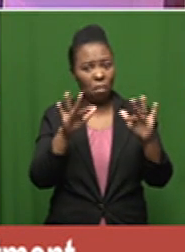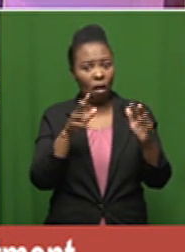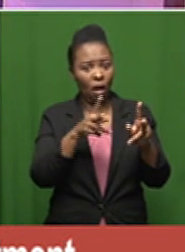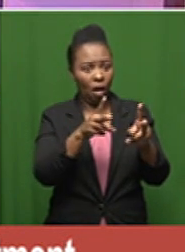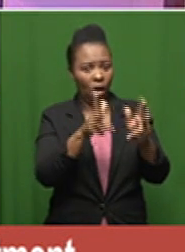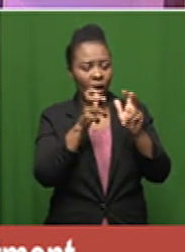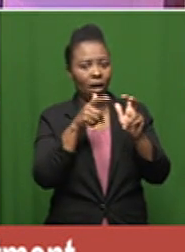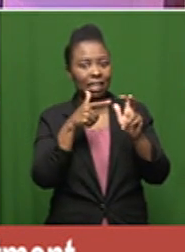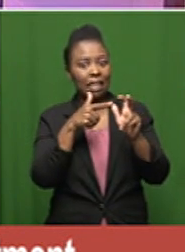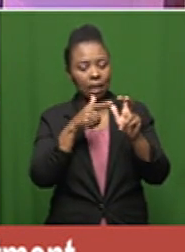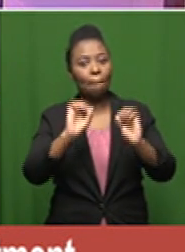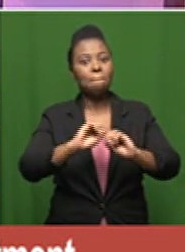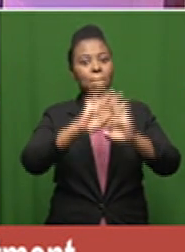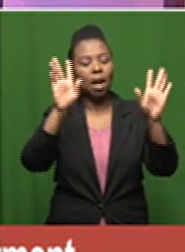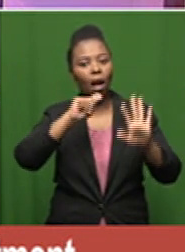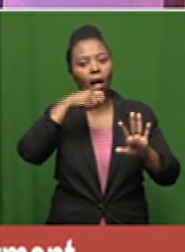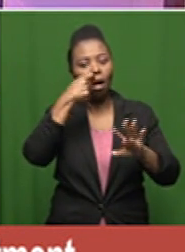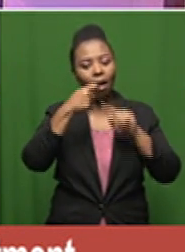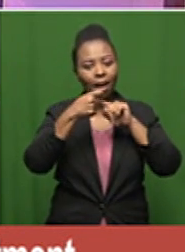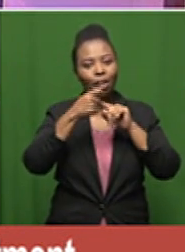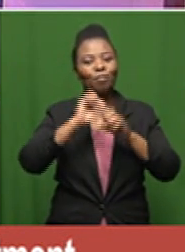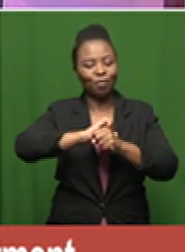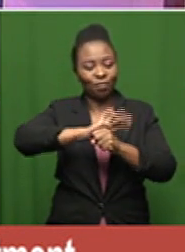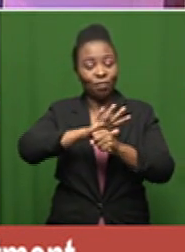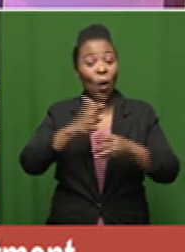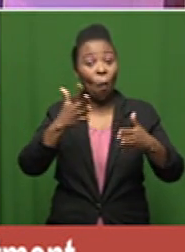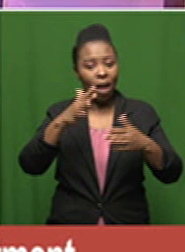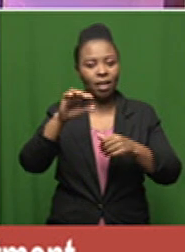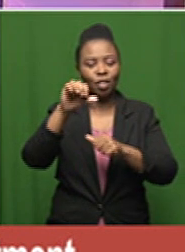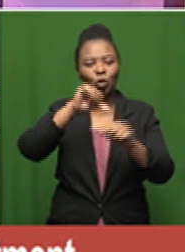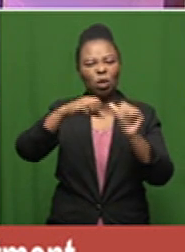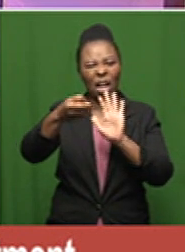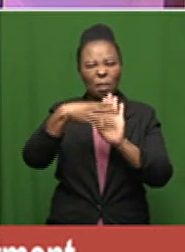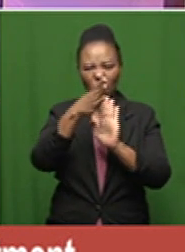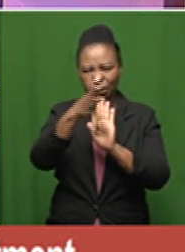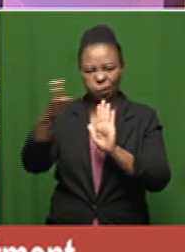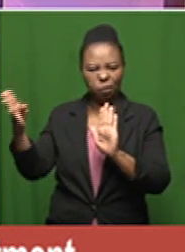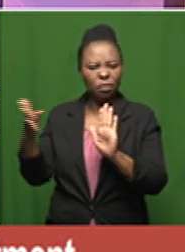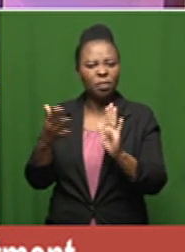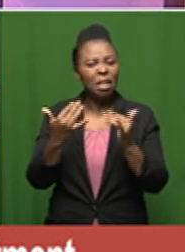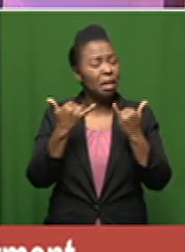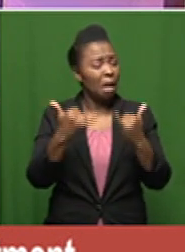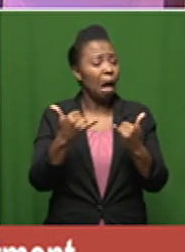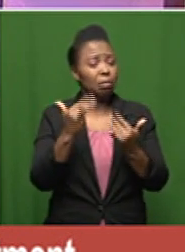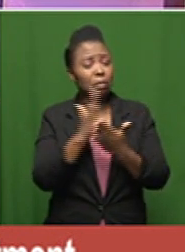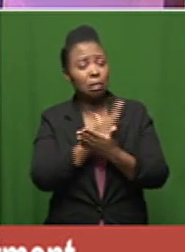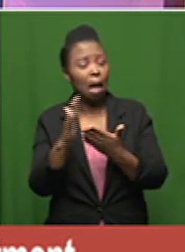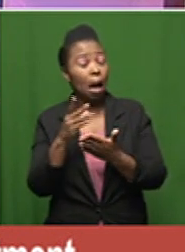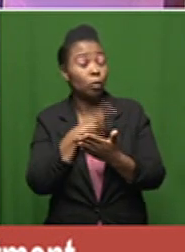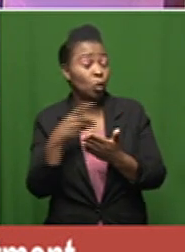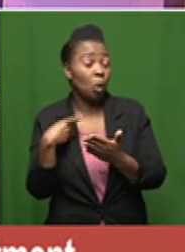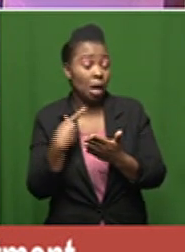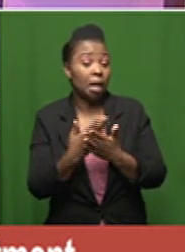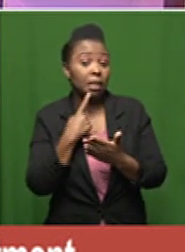miracle cure for covet 19 patients on social media healthcare workers including doctors some doctors i must say